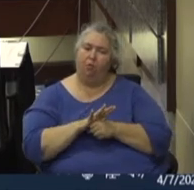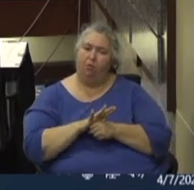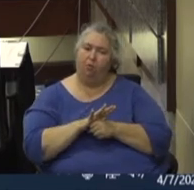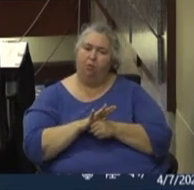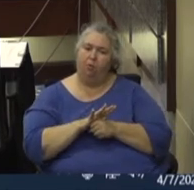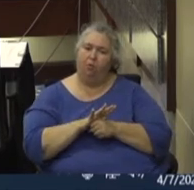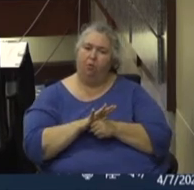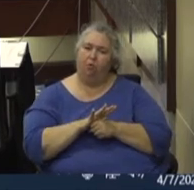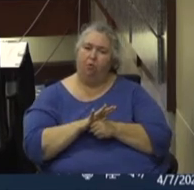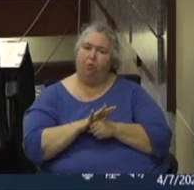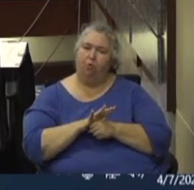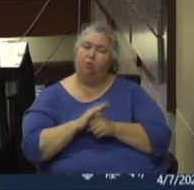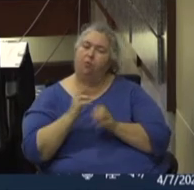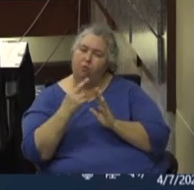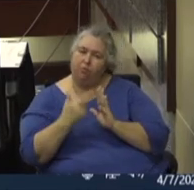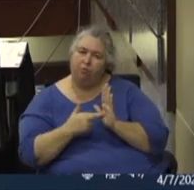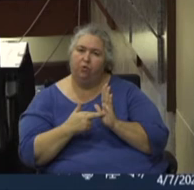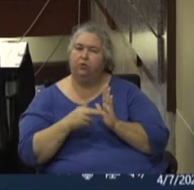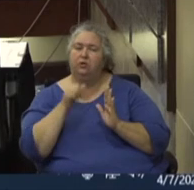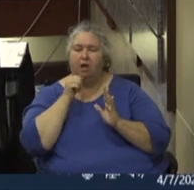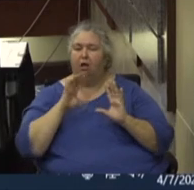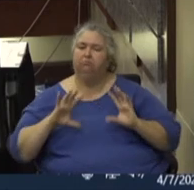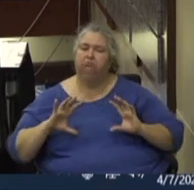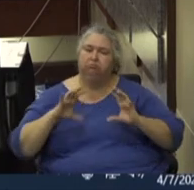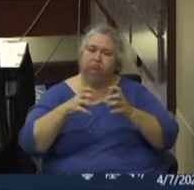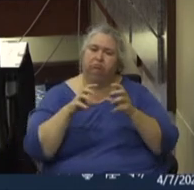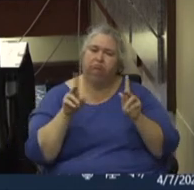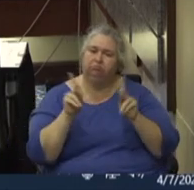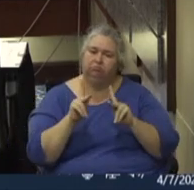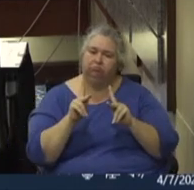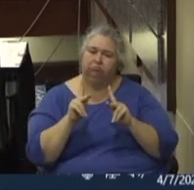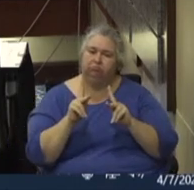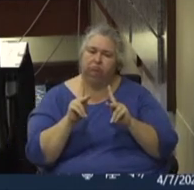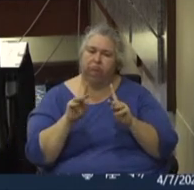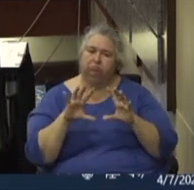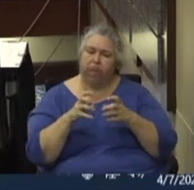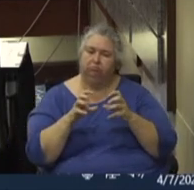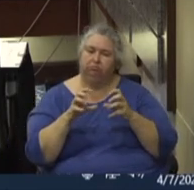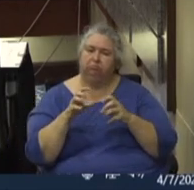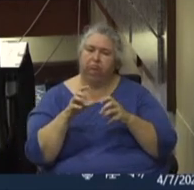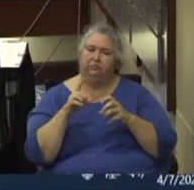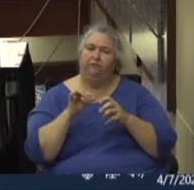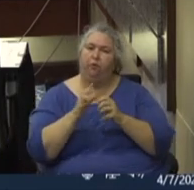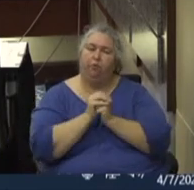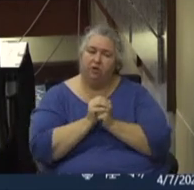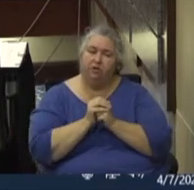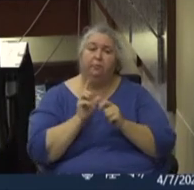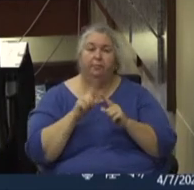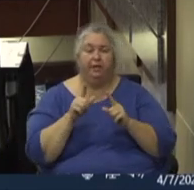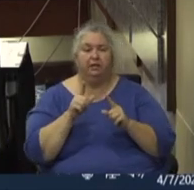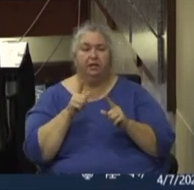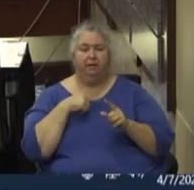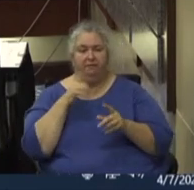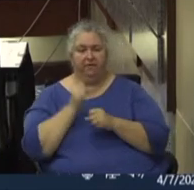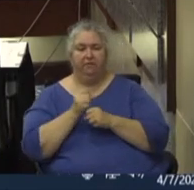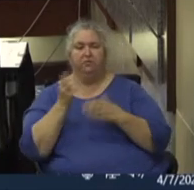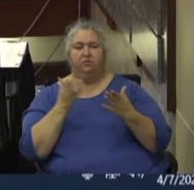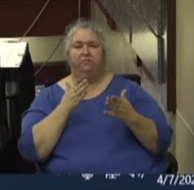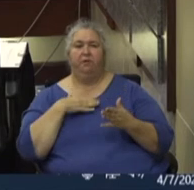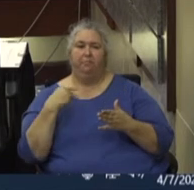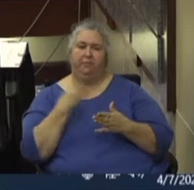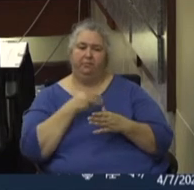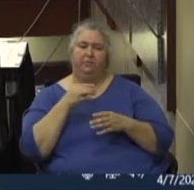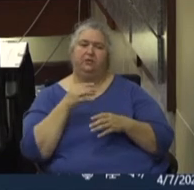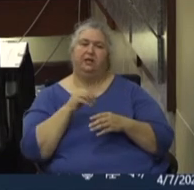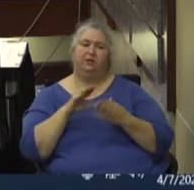not hold public worship gatherings, until the local ordinances are lifted. I am faithfully serving my members and community